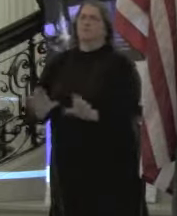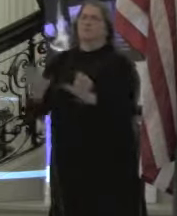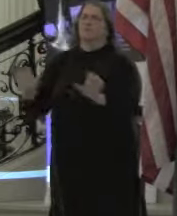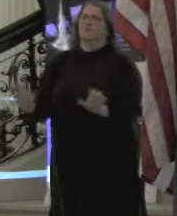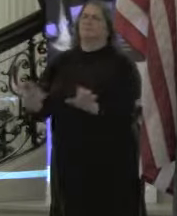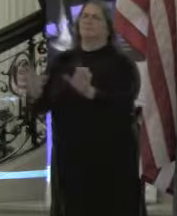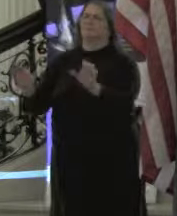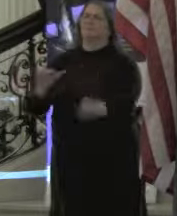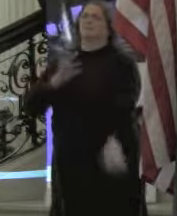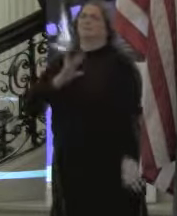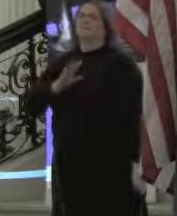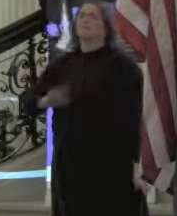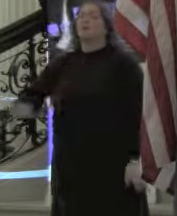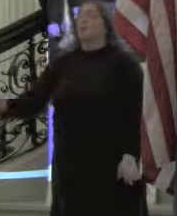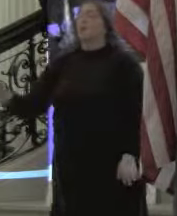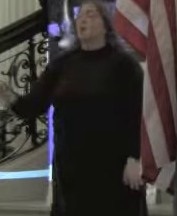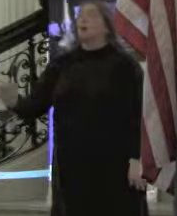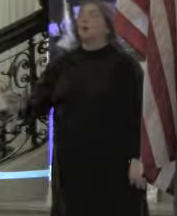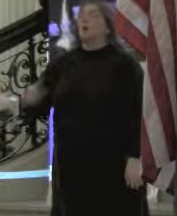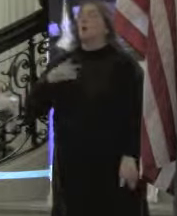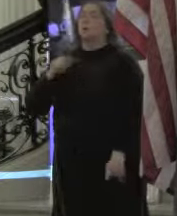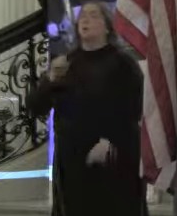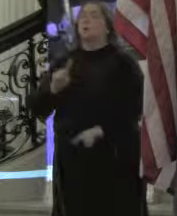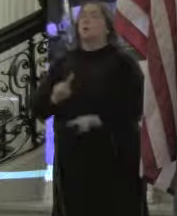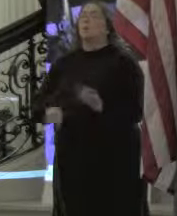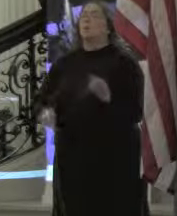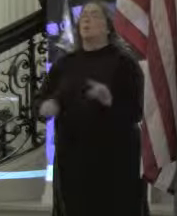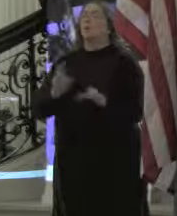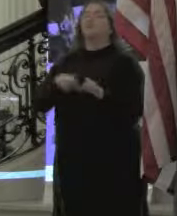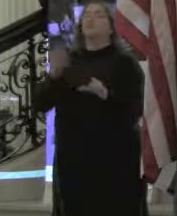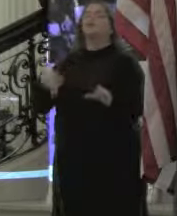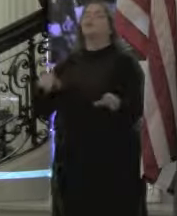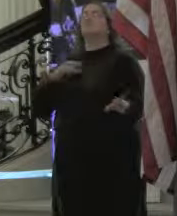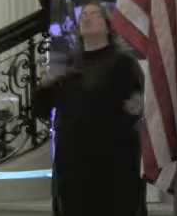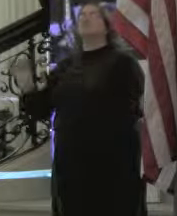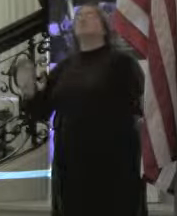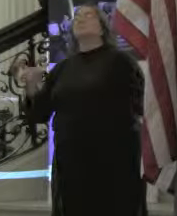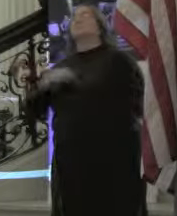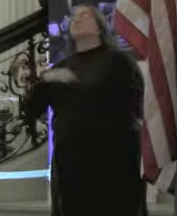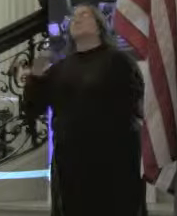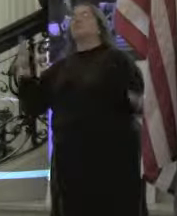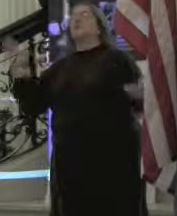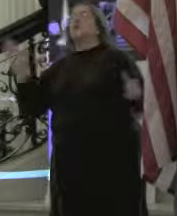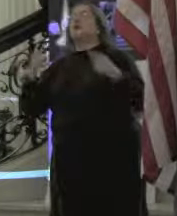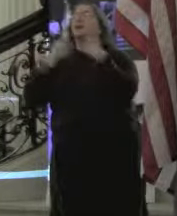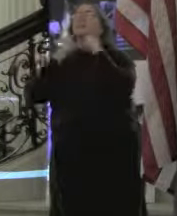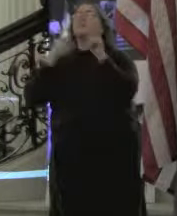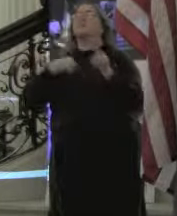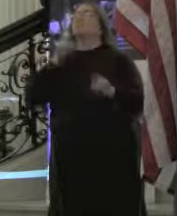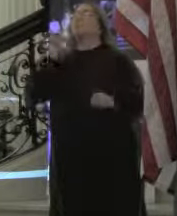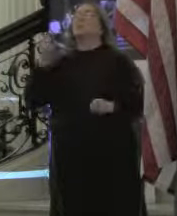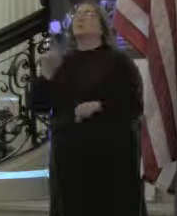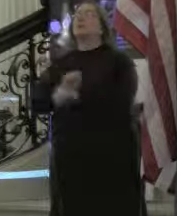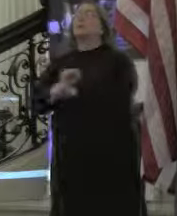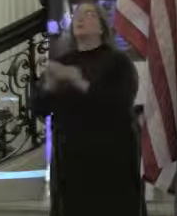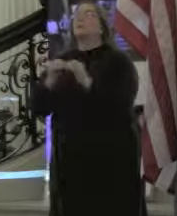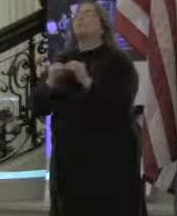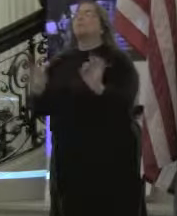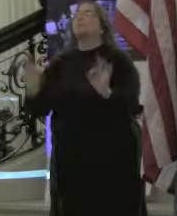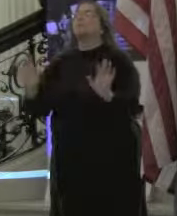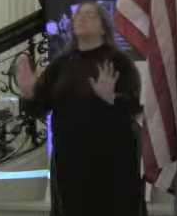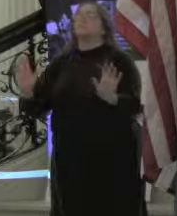But also, we can't rest on our laurels. We have a lot of work ahead of us.